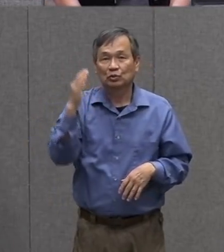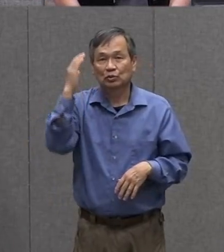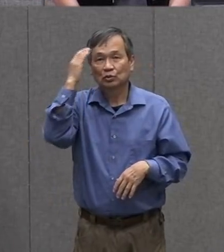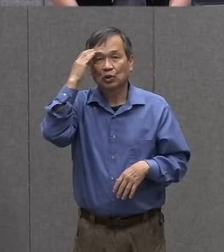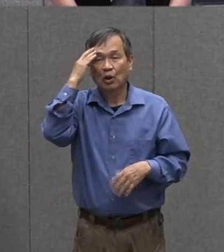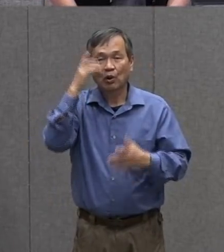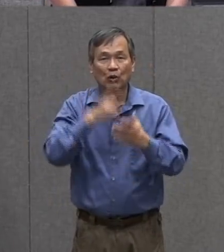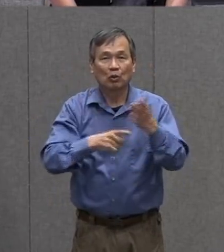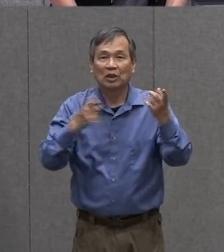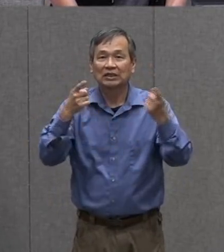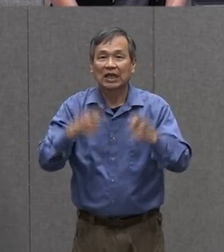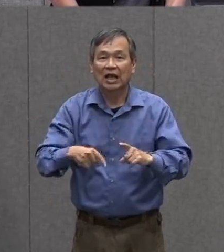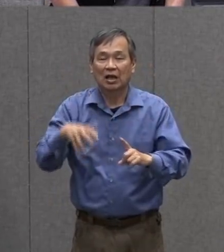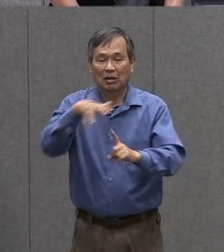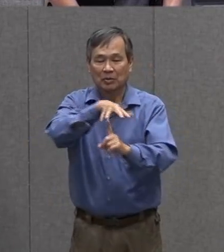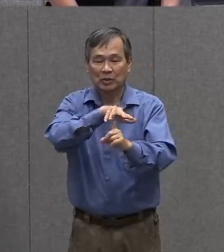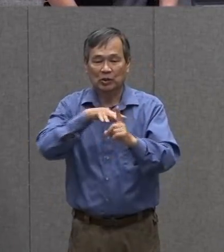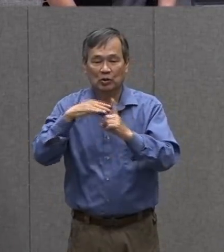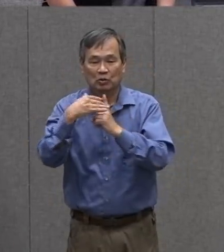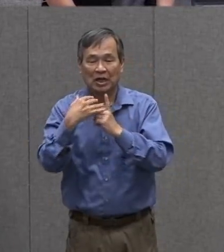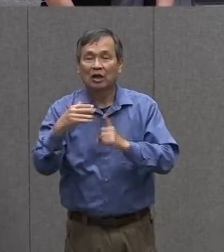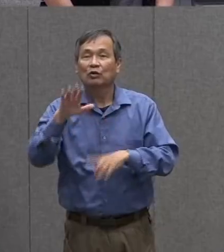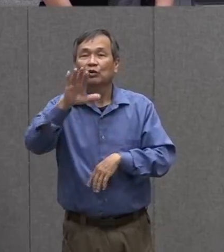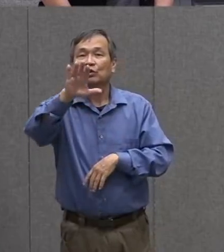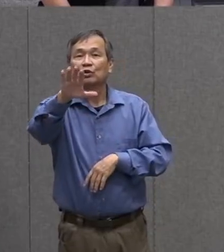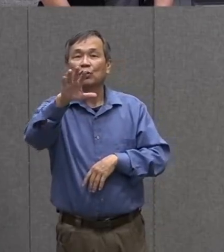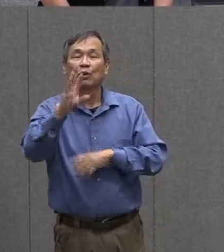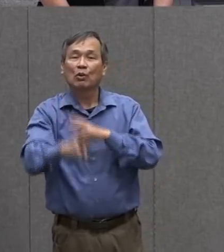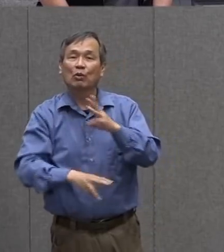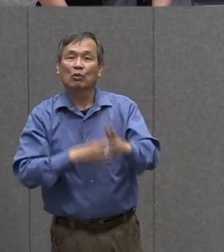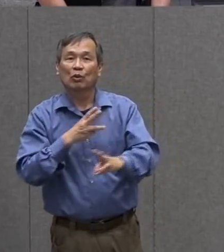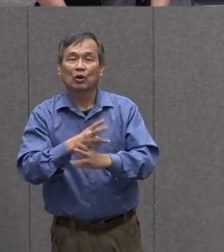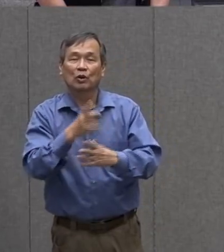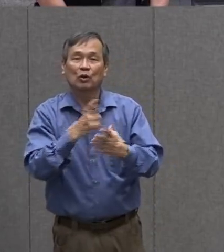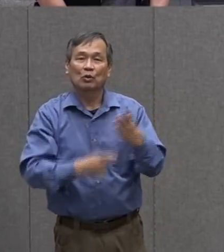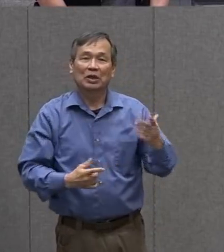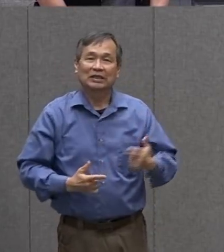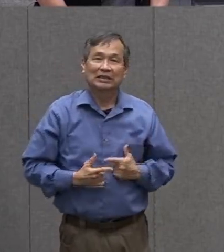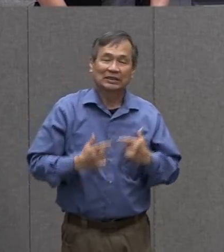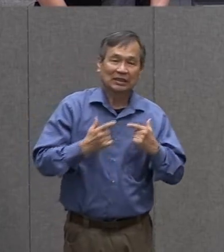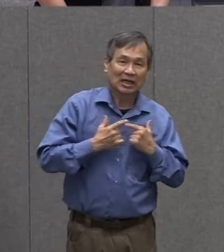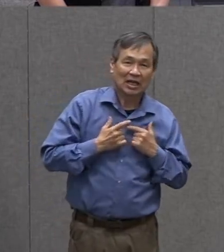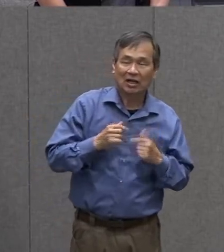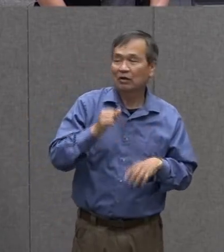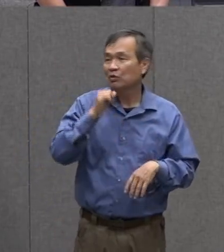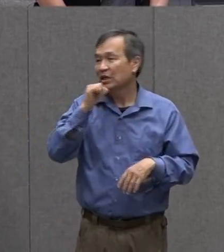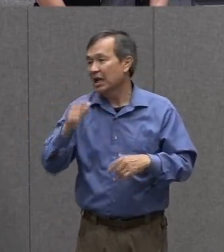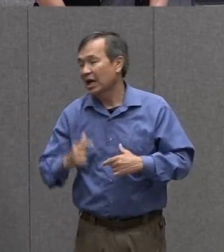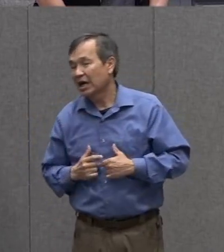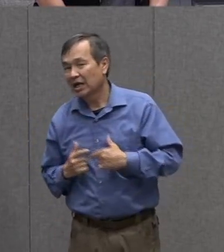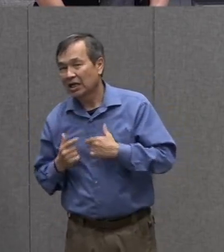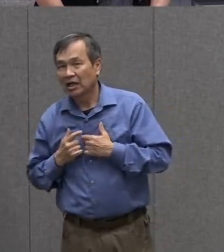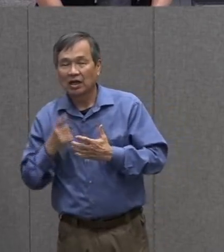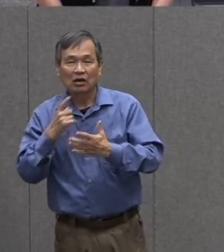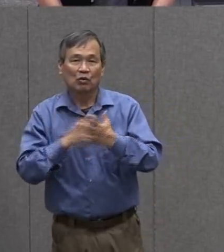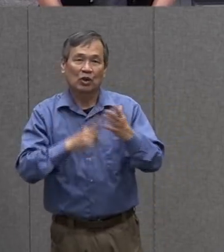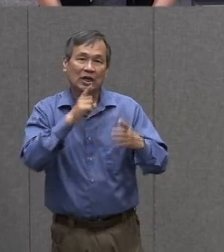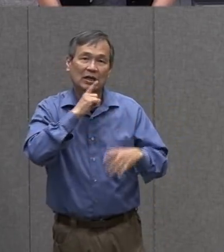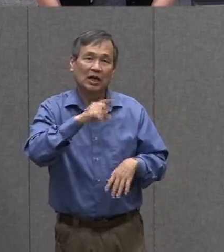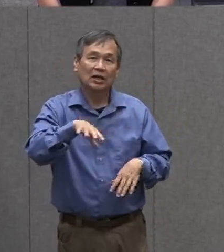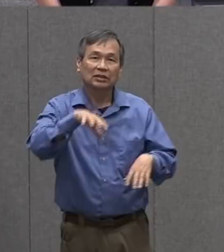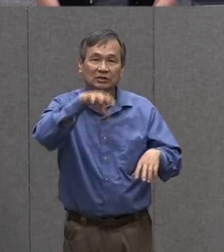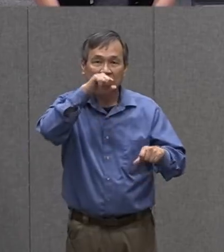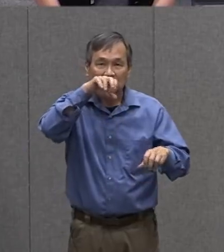what's going on in your world and the ecosystem. Record living and non-living things. Think about what you're smelling and tasting